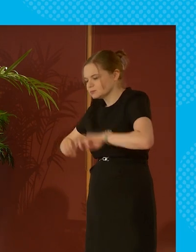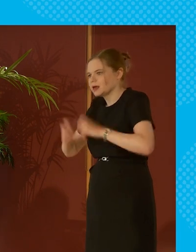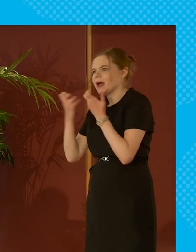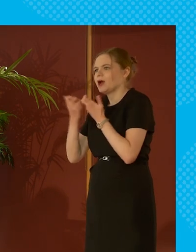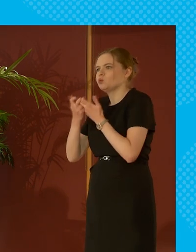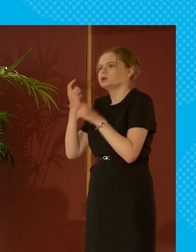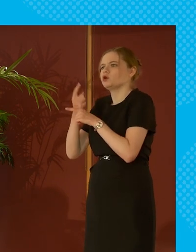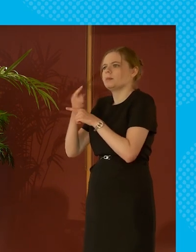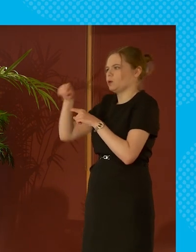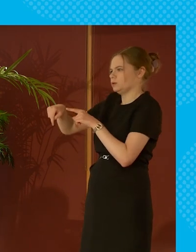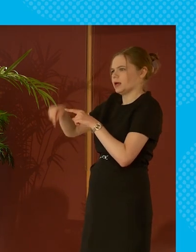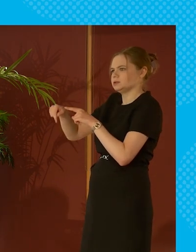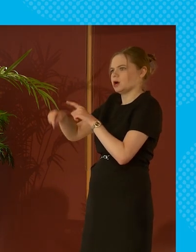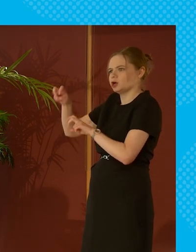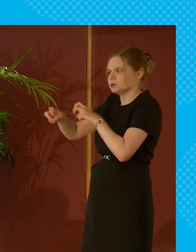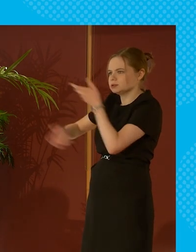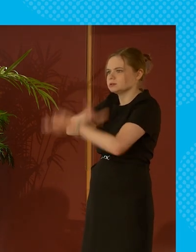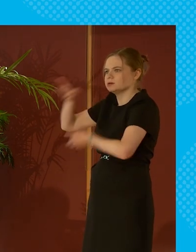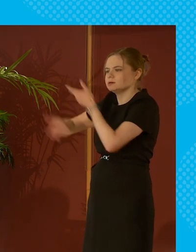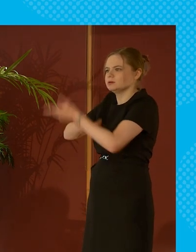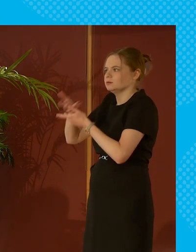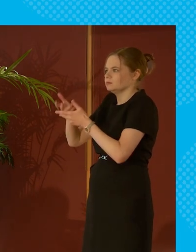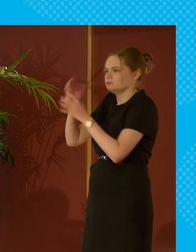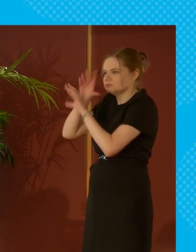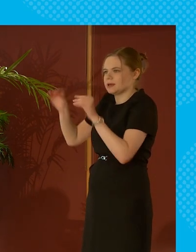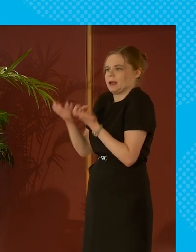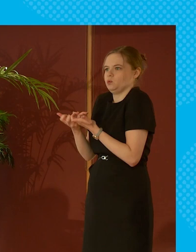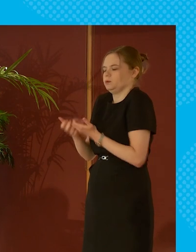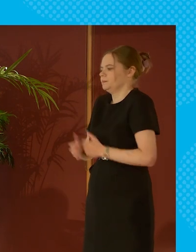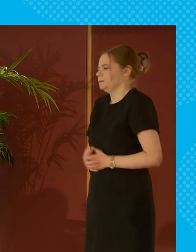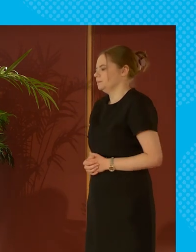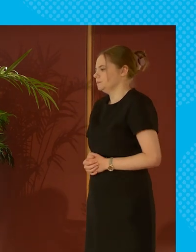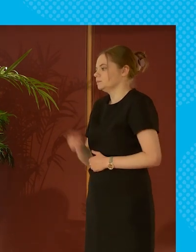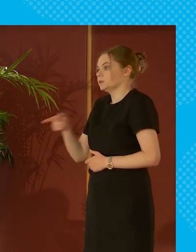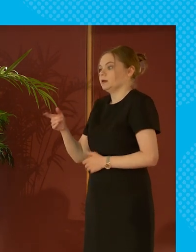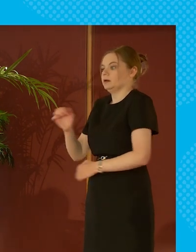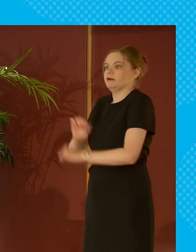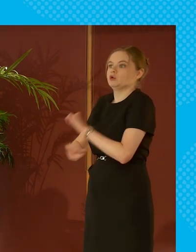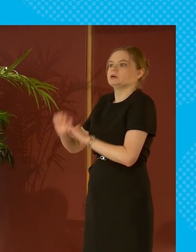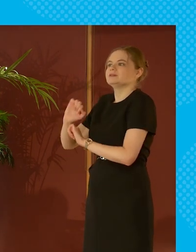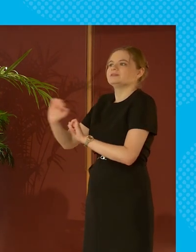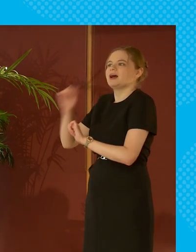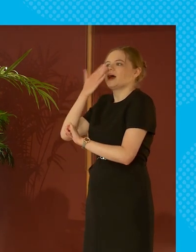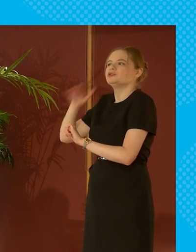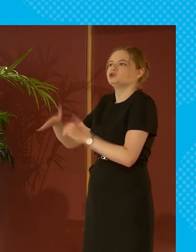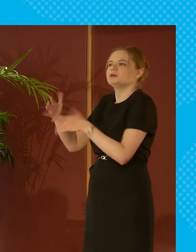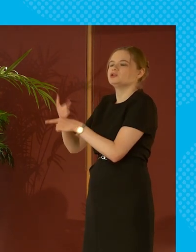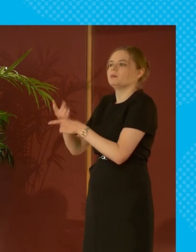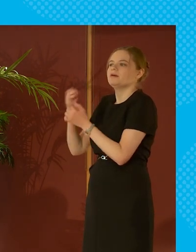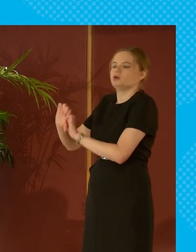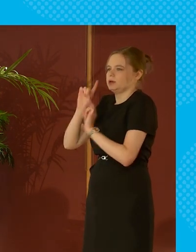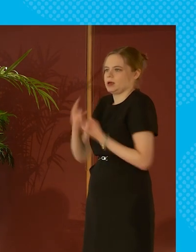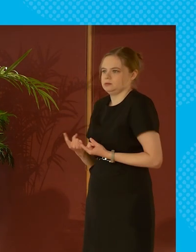frame the argument that put together and don't get me wrong we don't we cannot avoid the attitudes that you're talking about